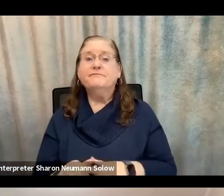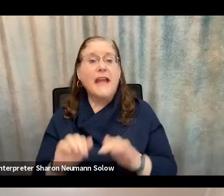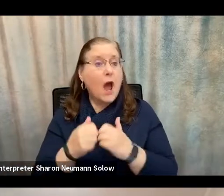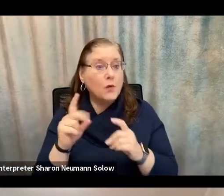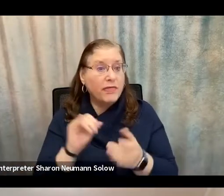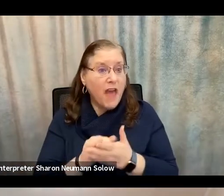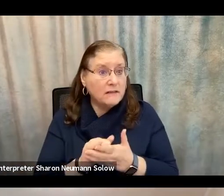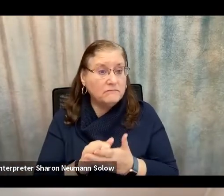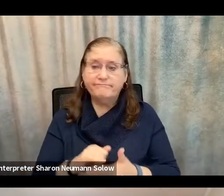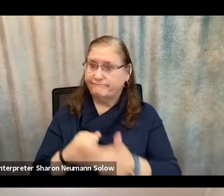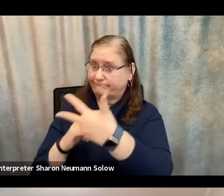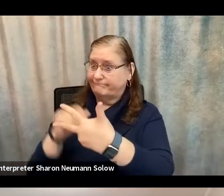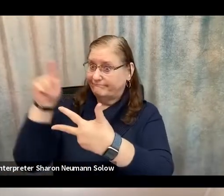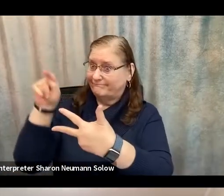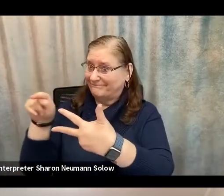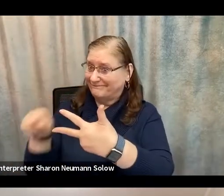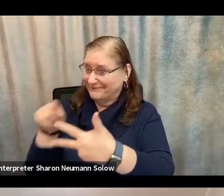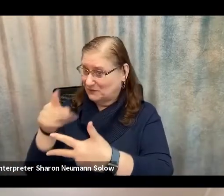three methods that you see on the slide here.